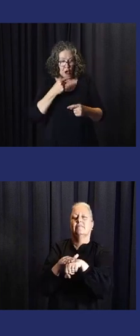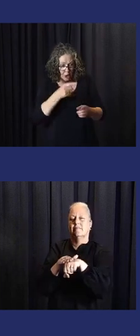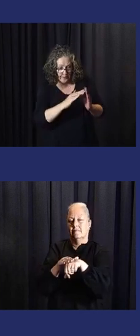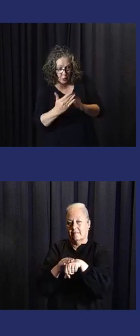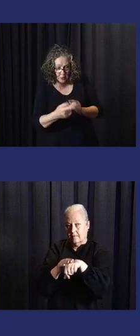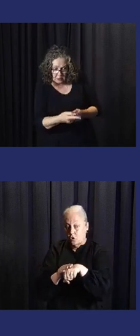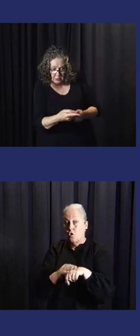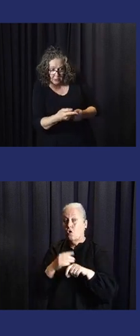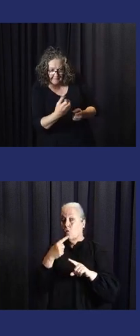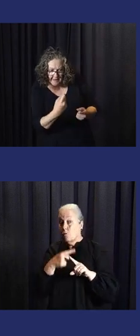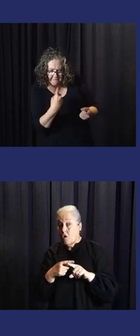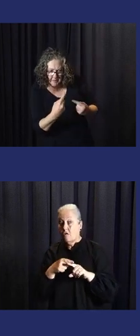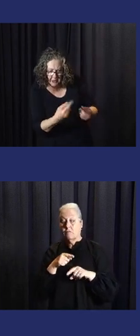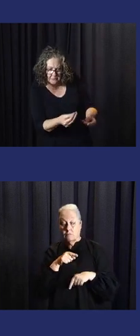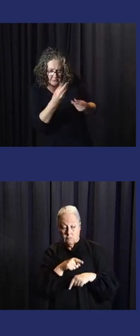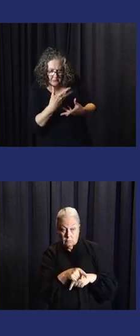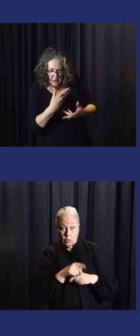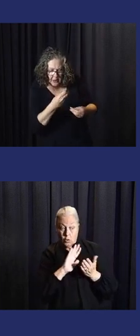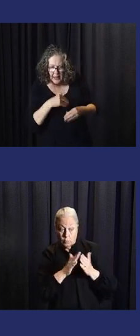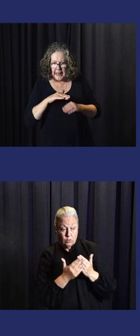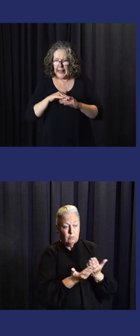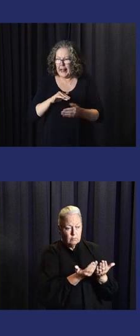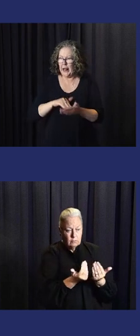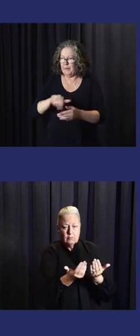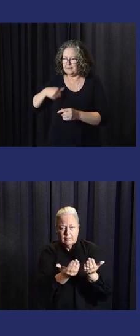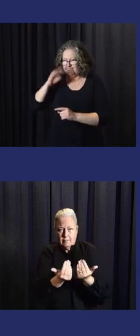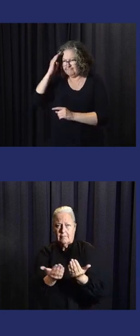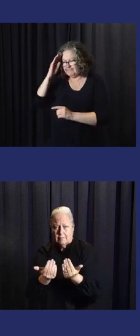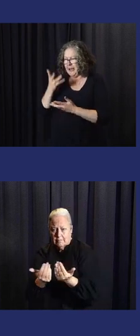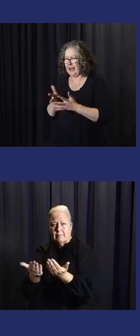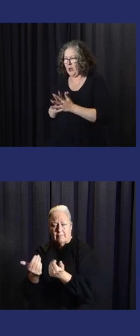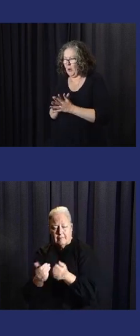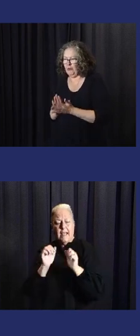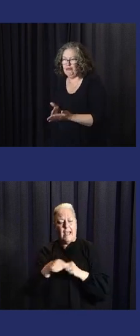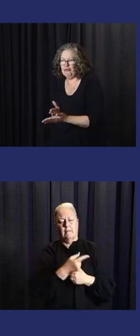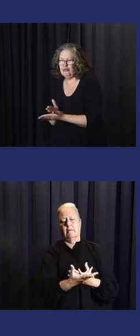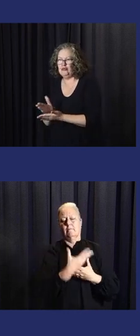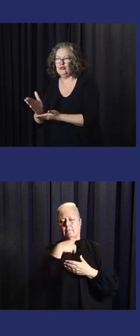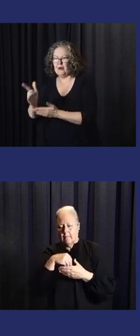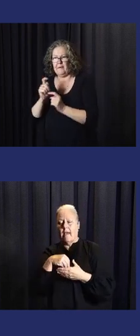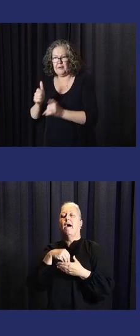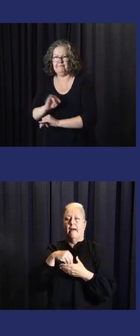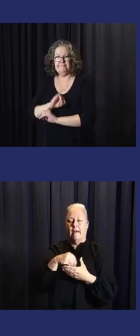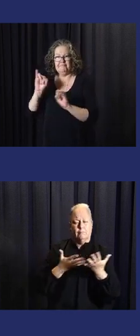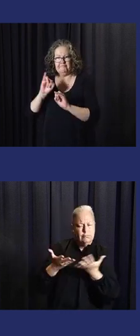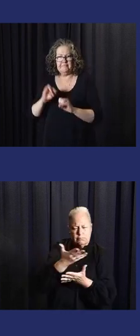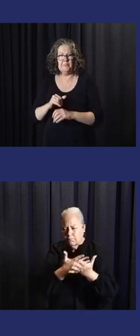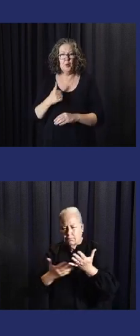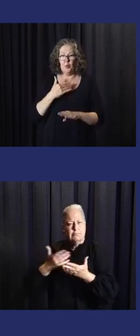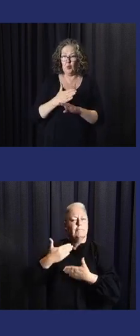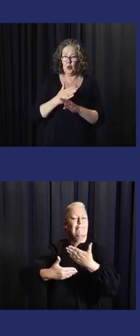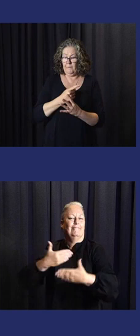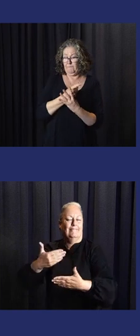can get better at early warning, but also use the information from communities to be able to inform